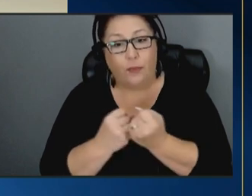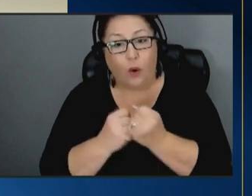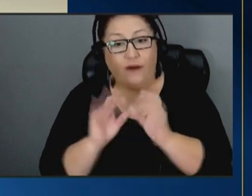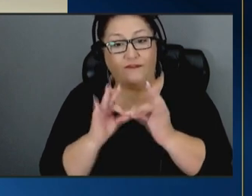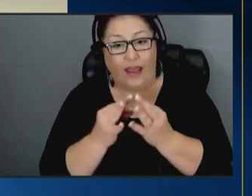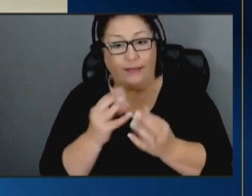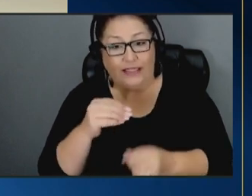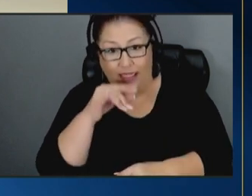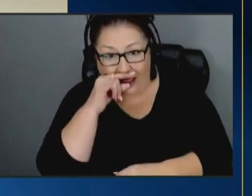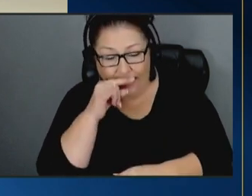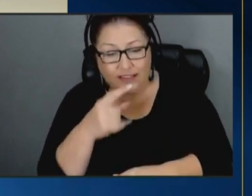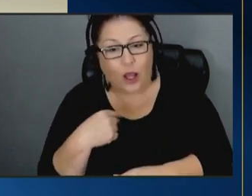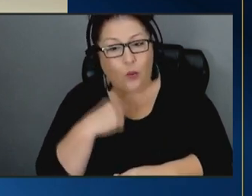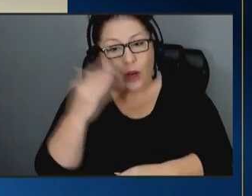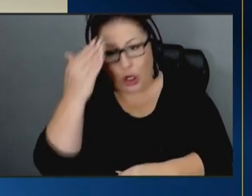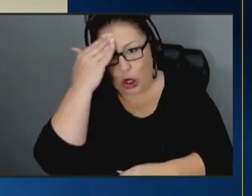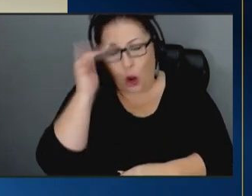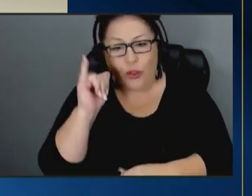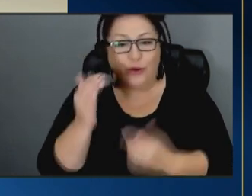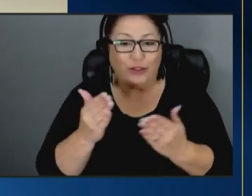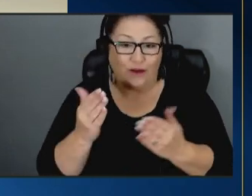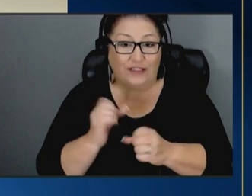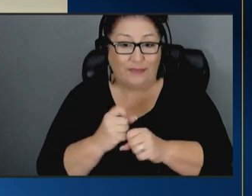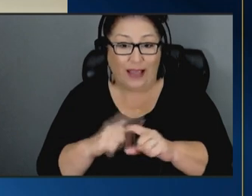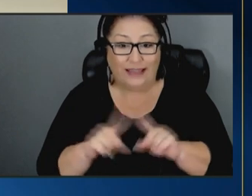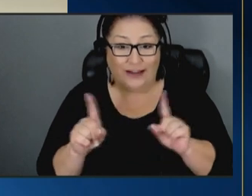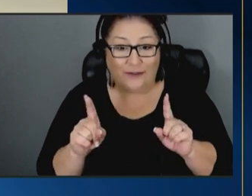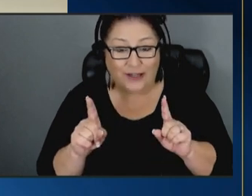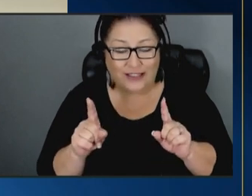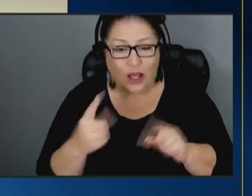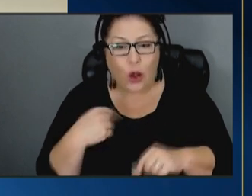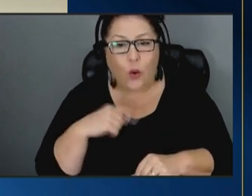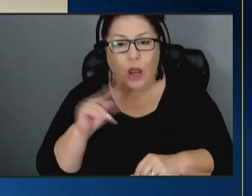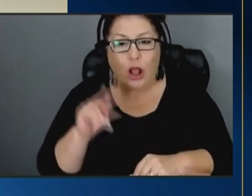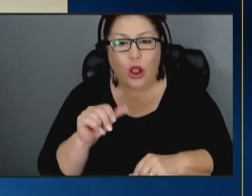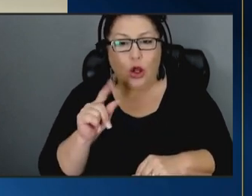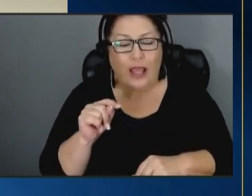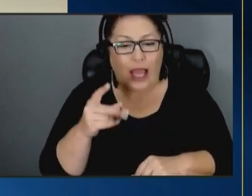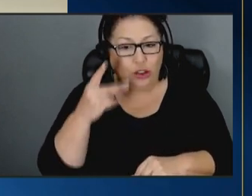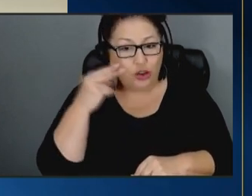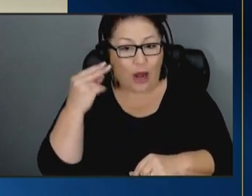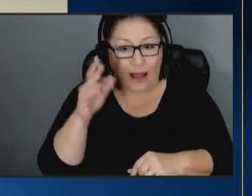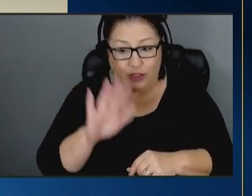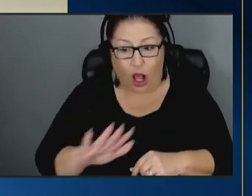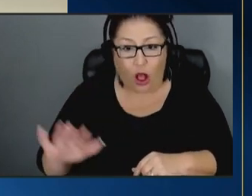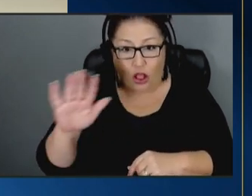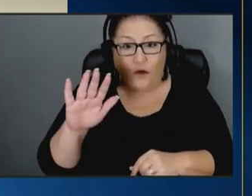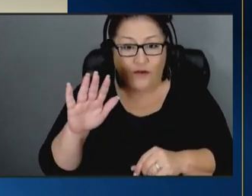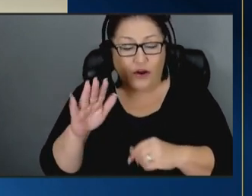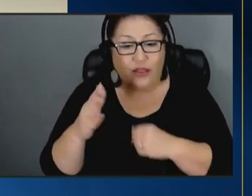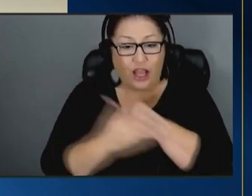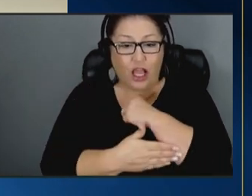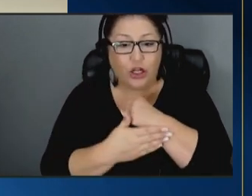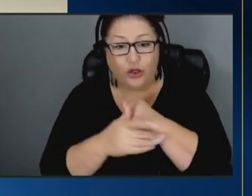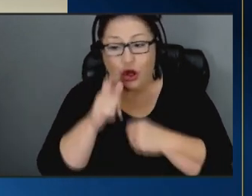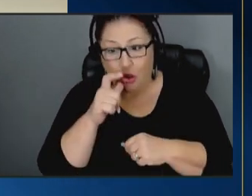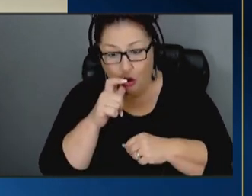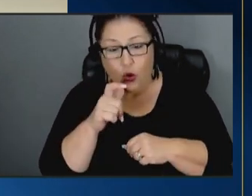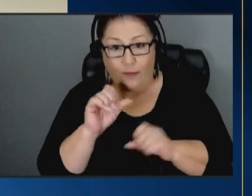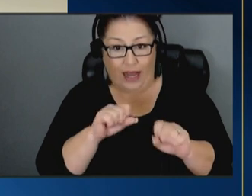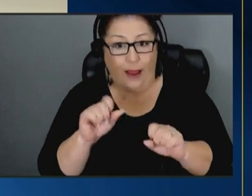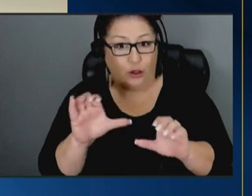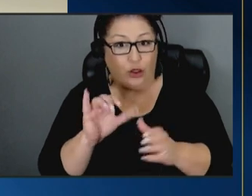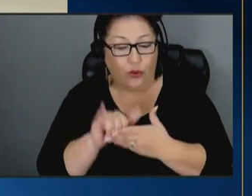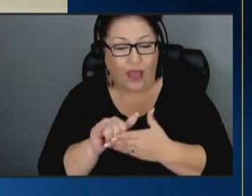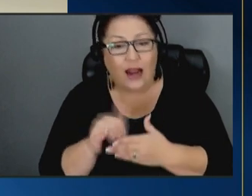kids and we know these services make a difference so when we look at tribes across the country who've been able to do this you know